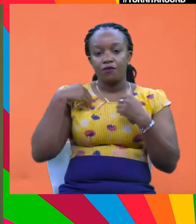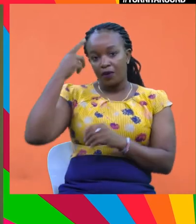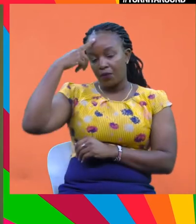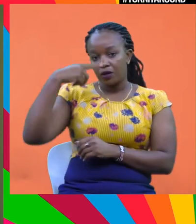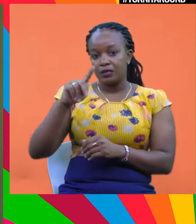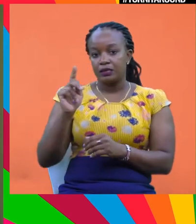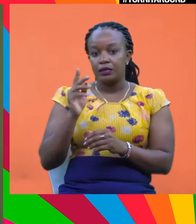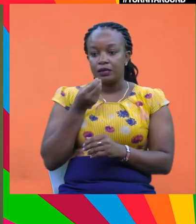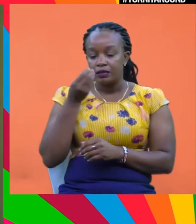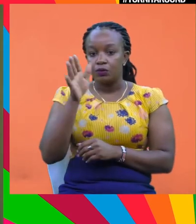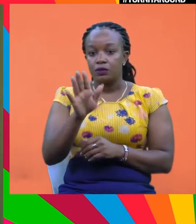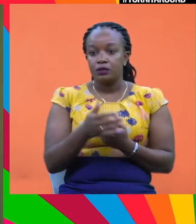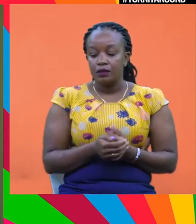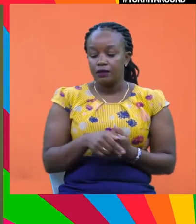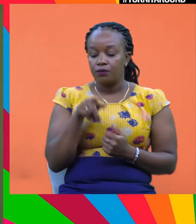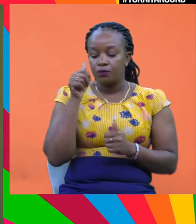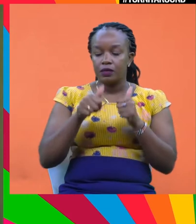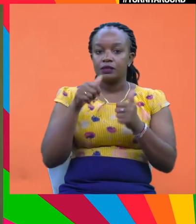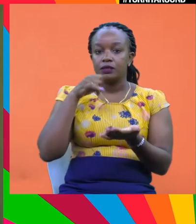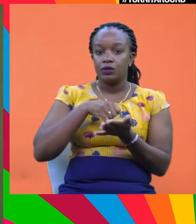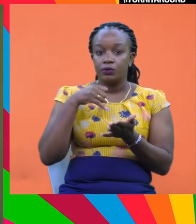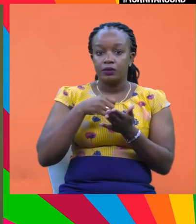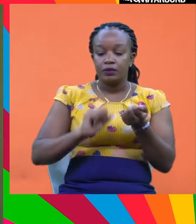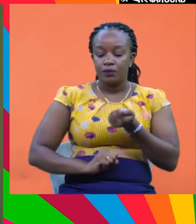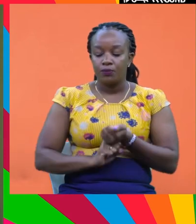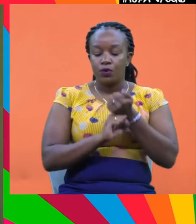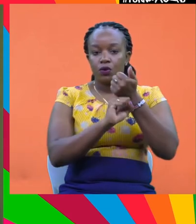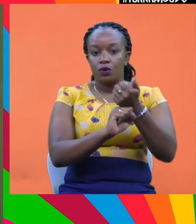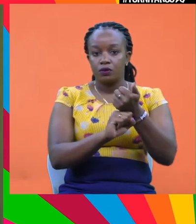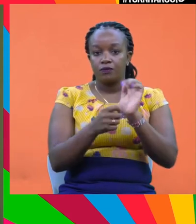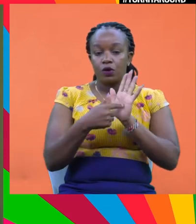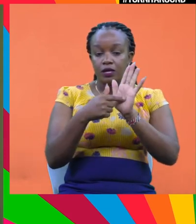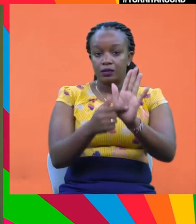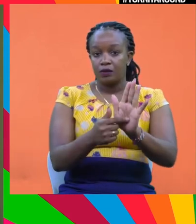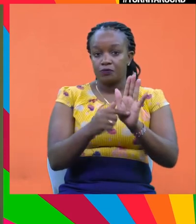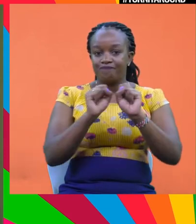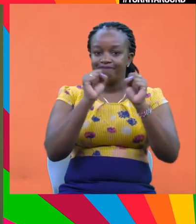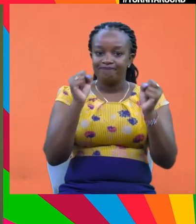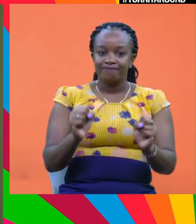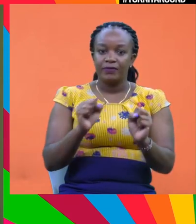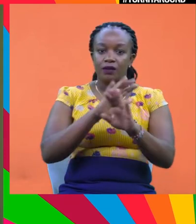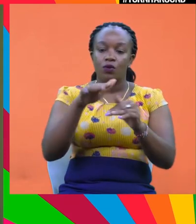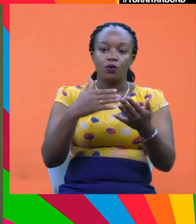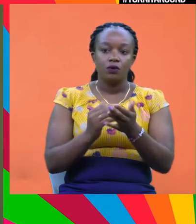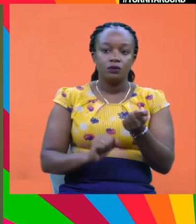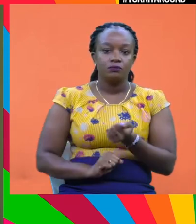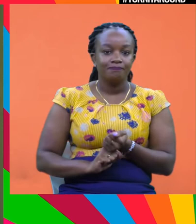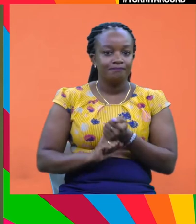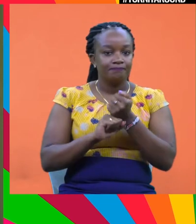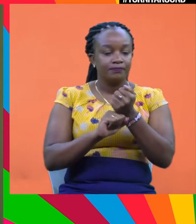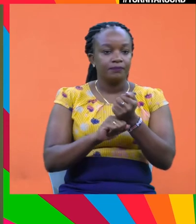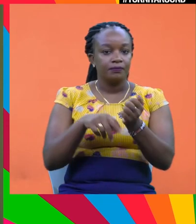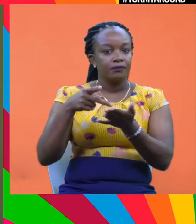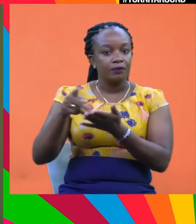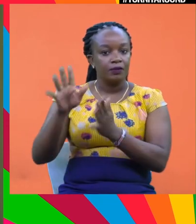policy response. This included fiscal support, measures such as extended unemployment support, payments to